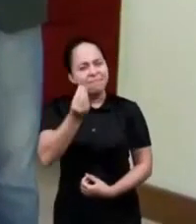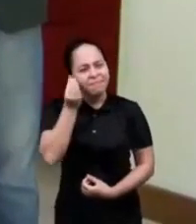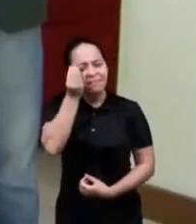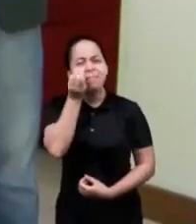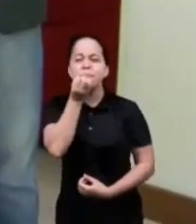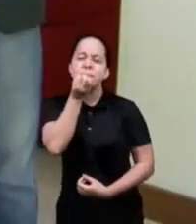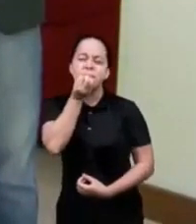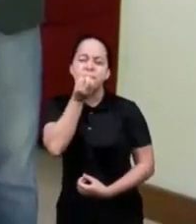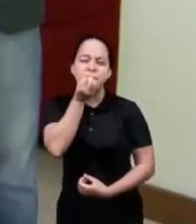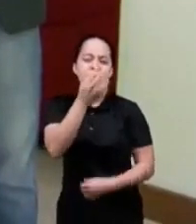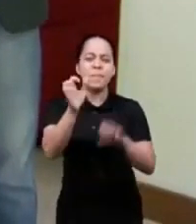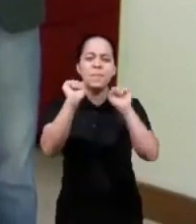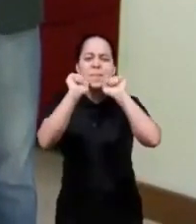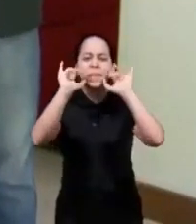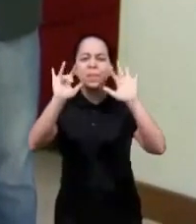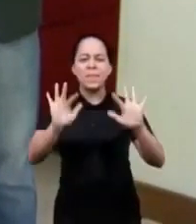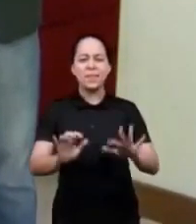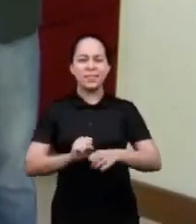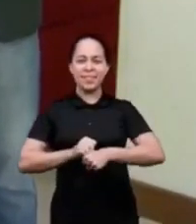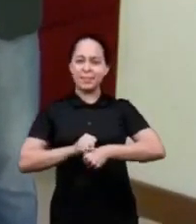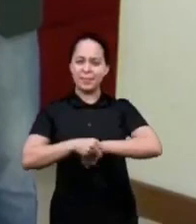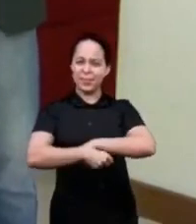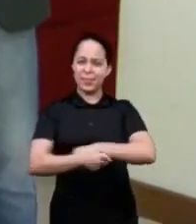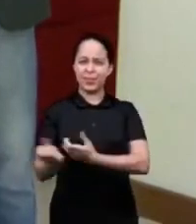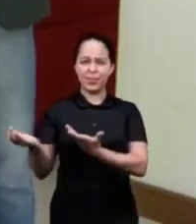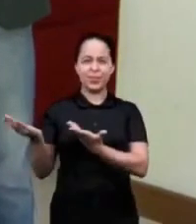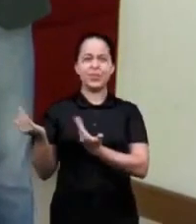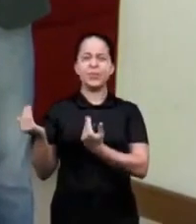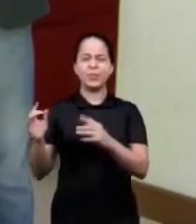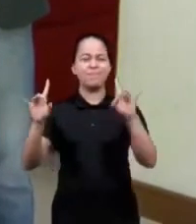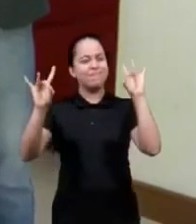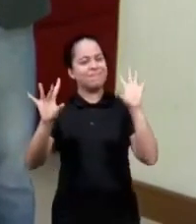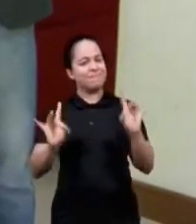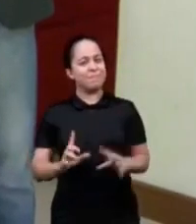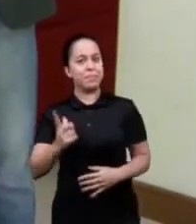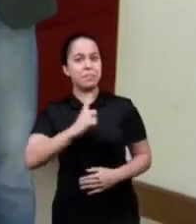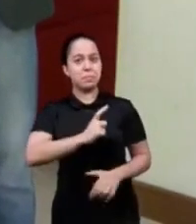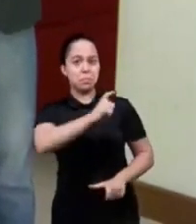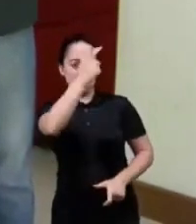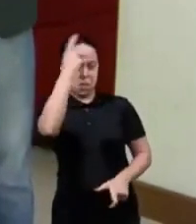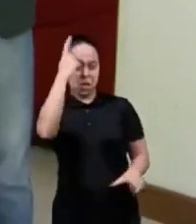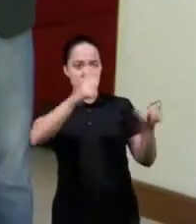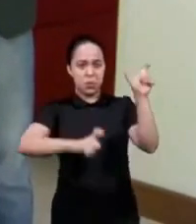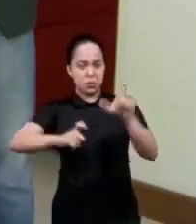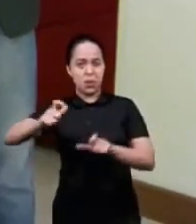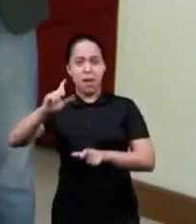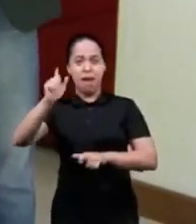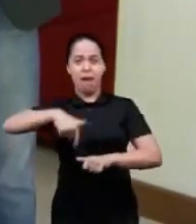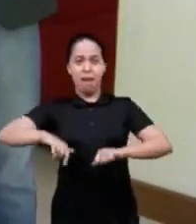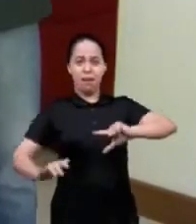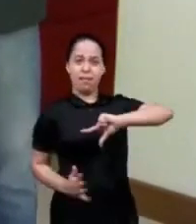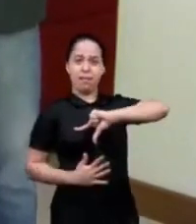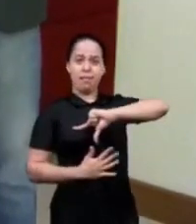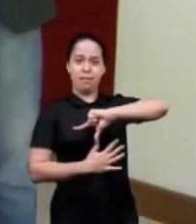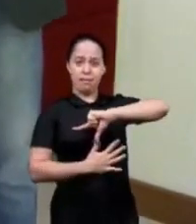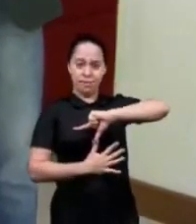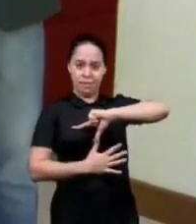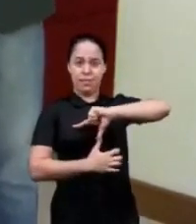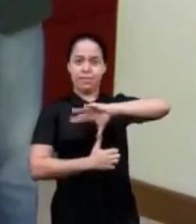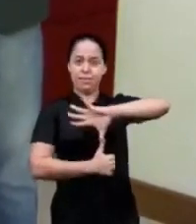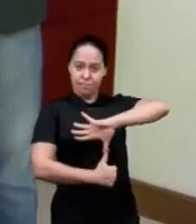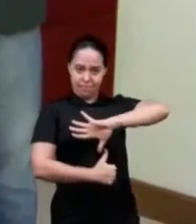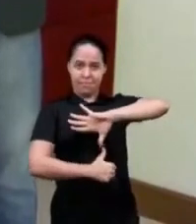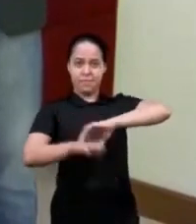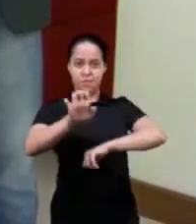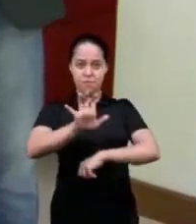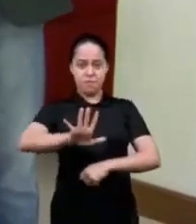especially for the international seminar with the participation of the brothers in Latin America North